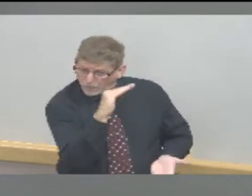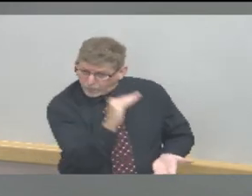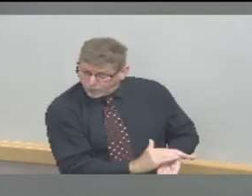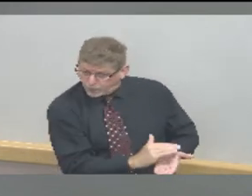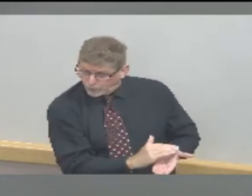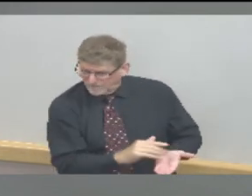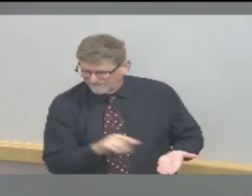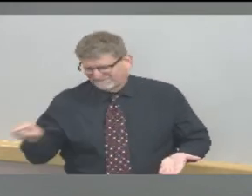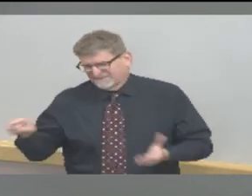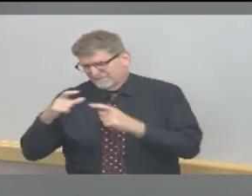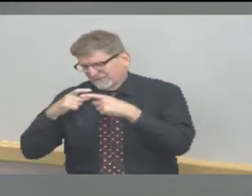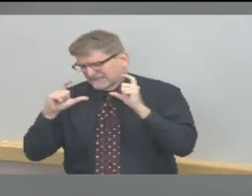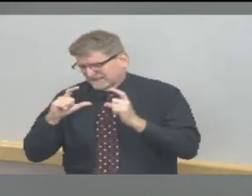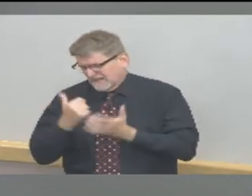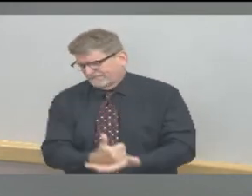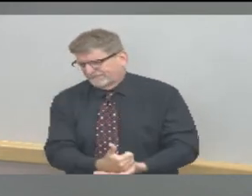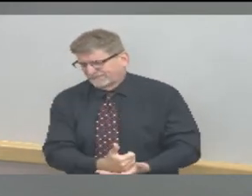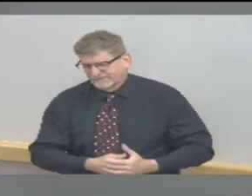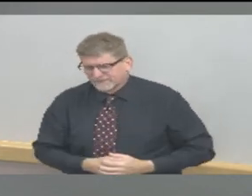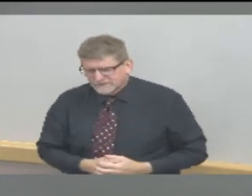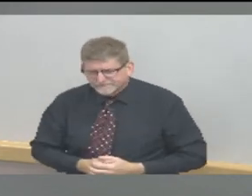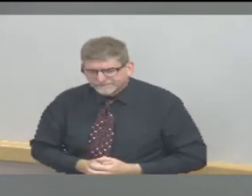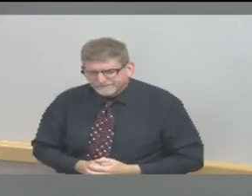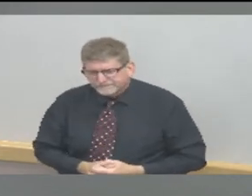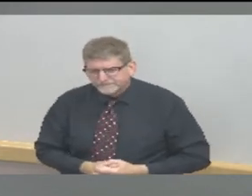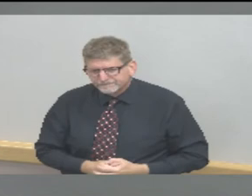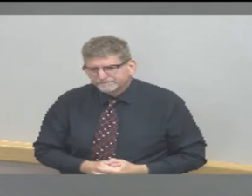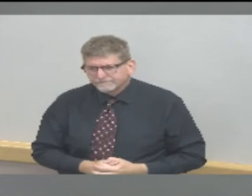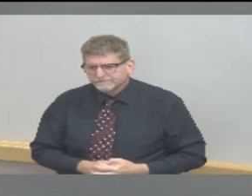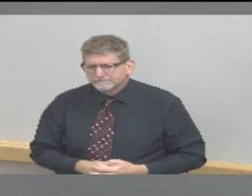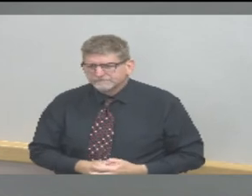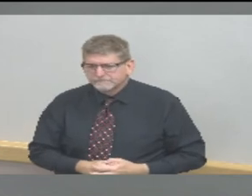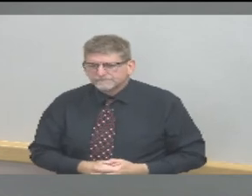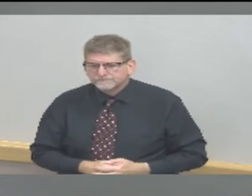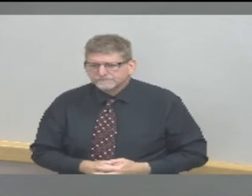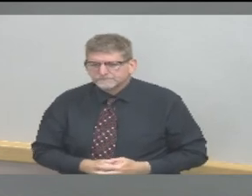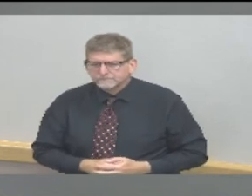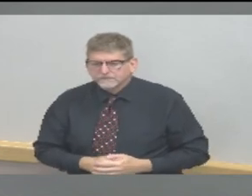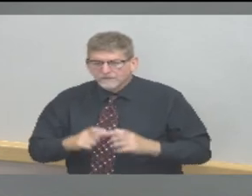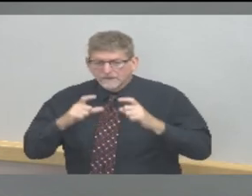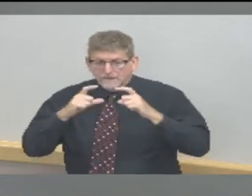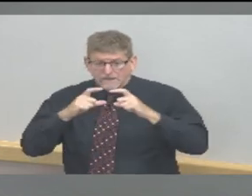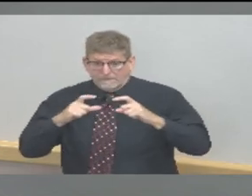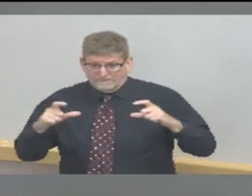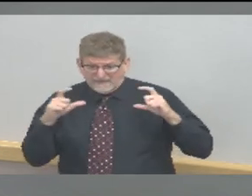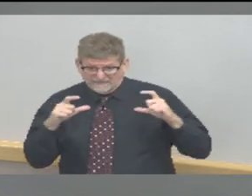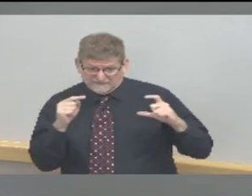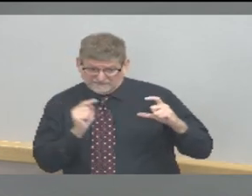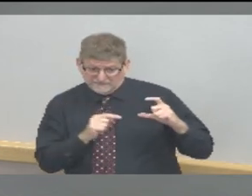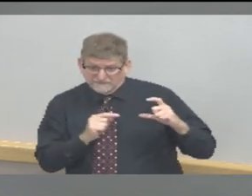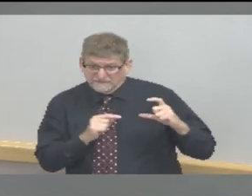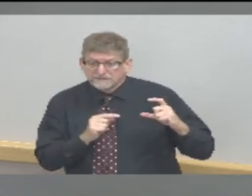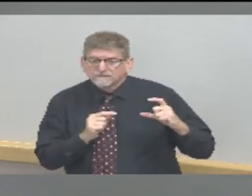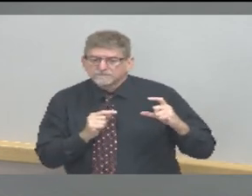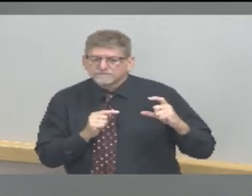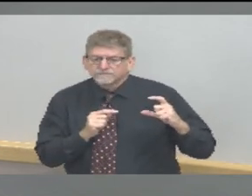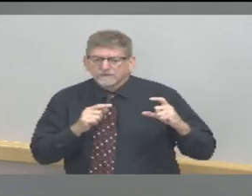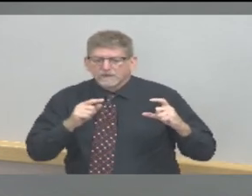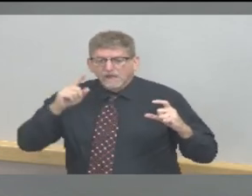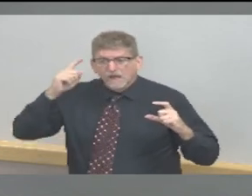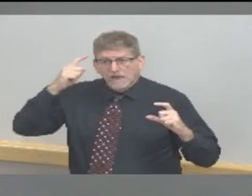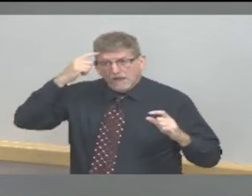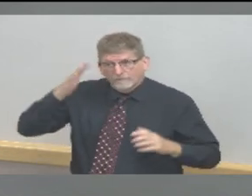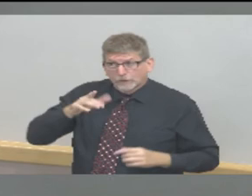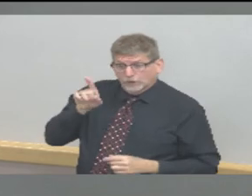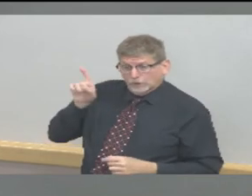the wearing of masks is of course recommended in Governor Holcomb's back on track